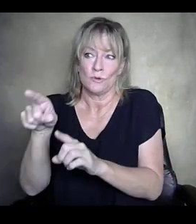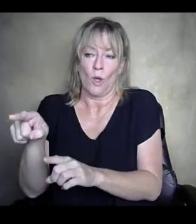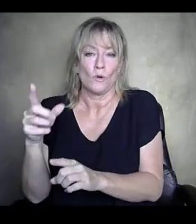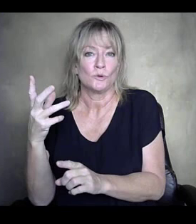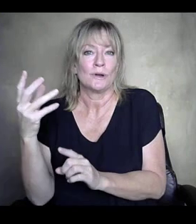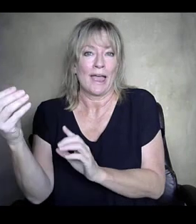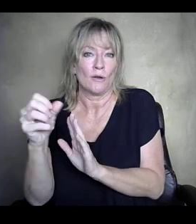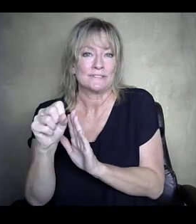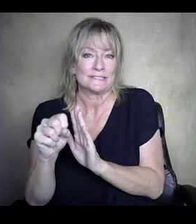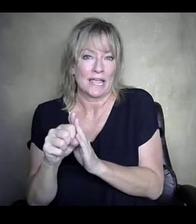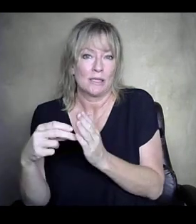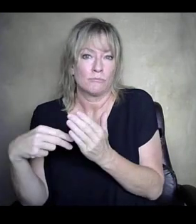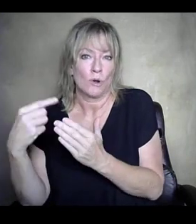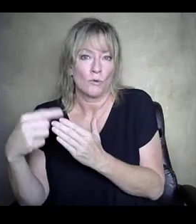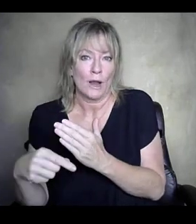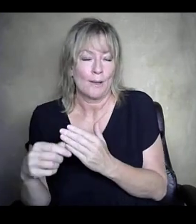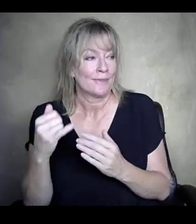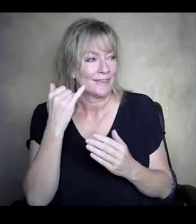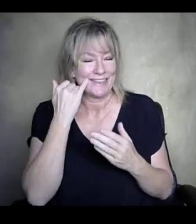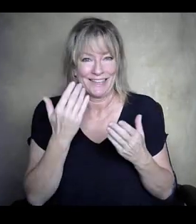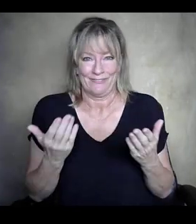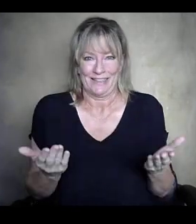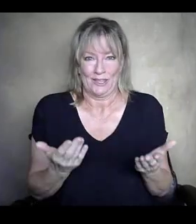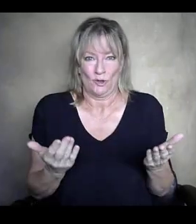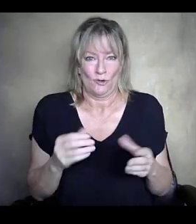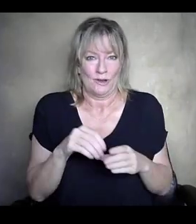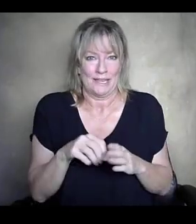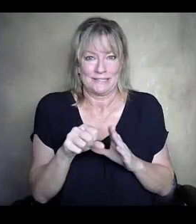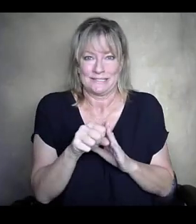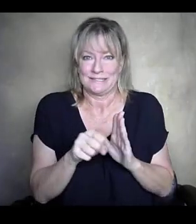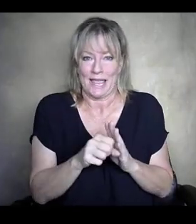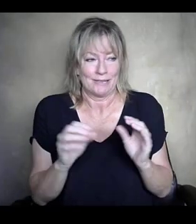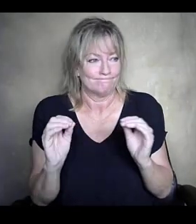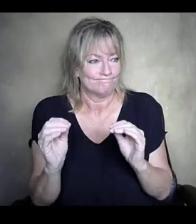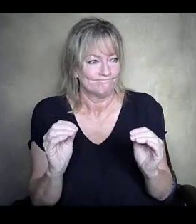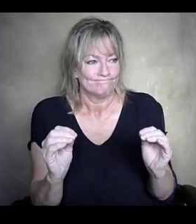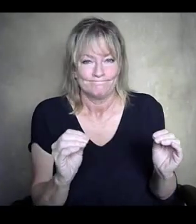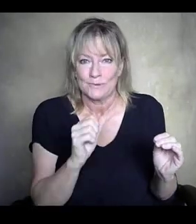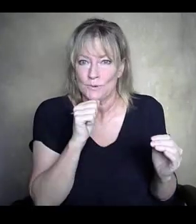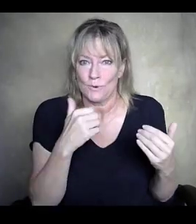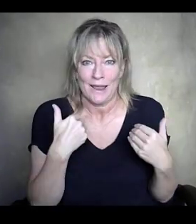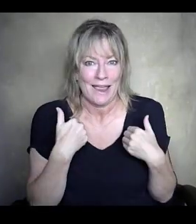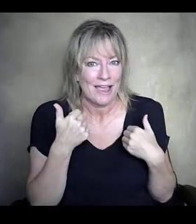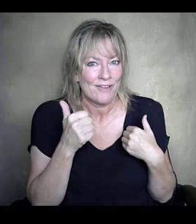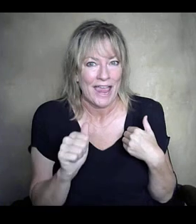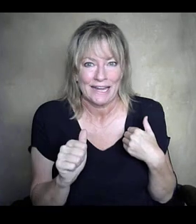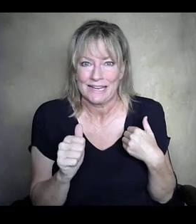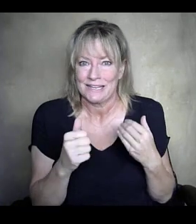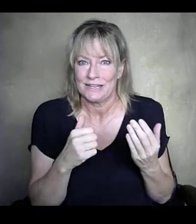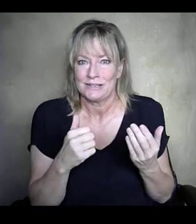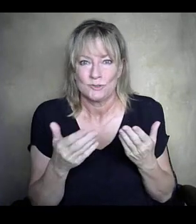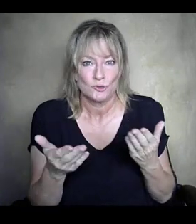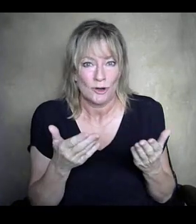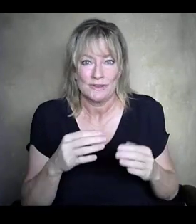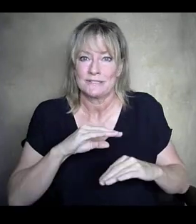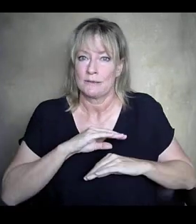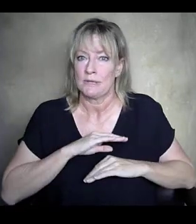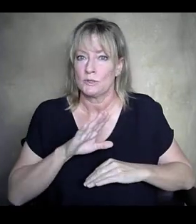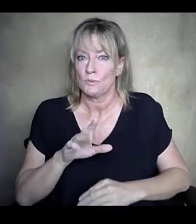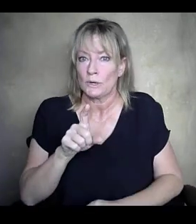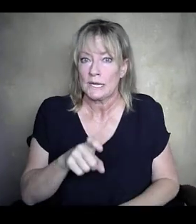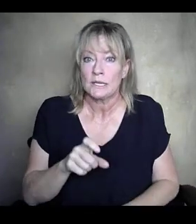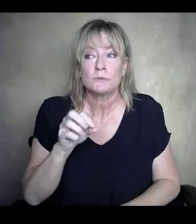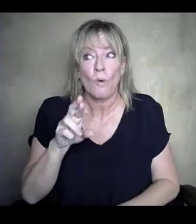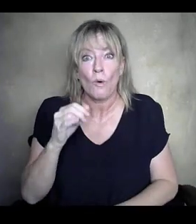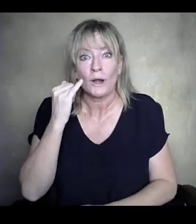your disability-related needs, or you need a particular out-of-state service because of disability, VR may be